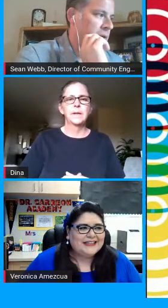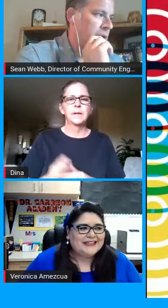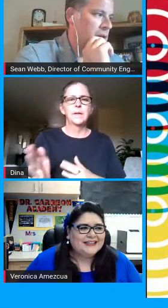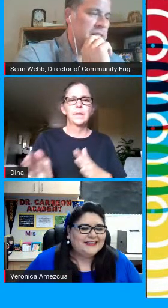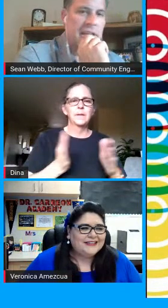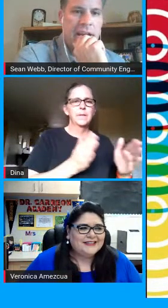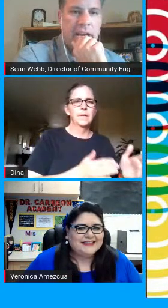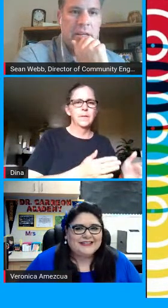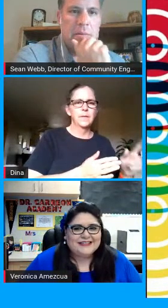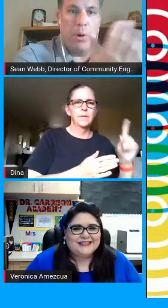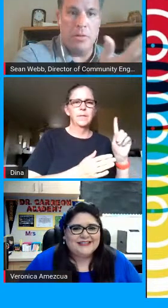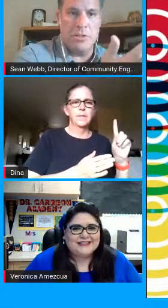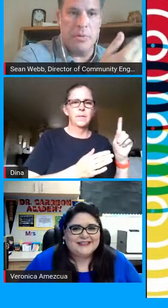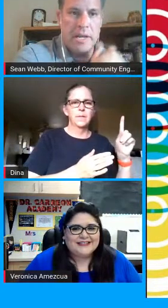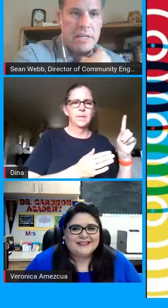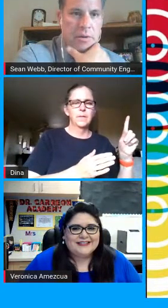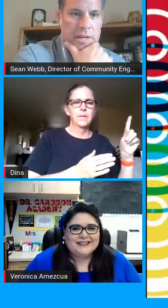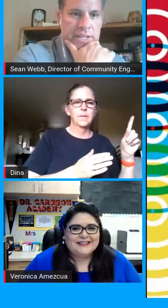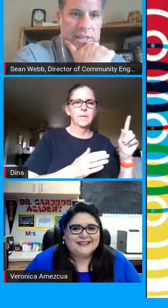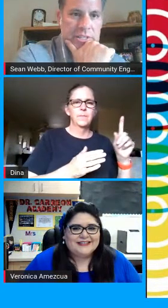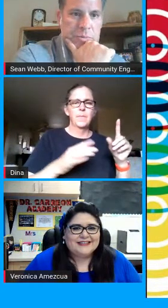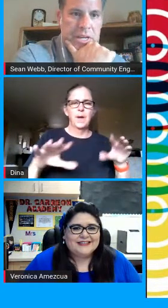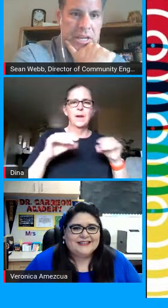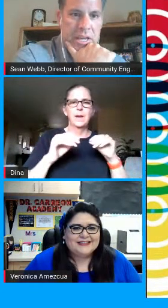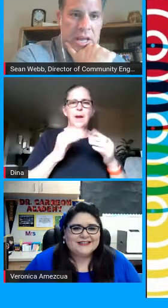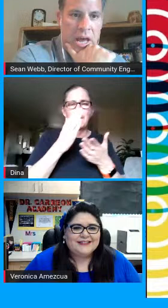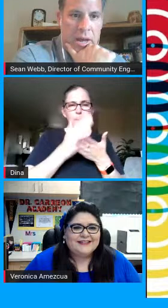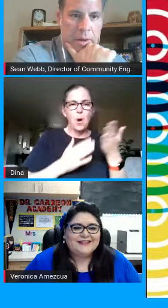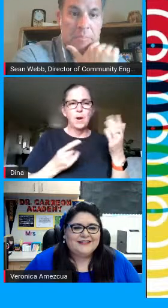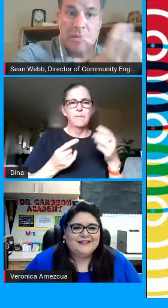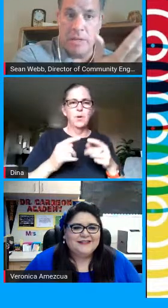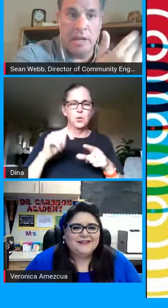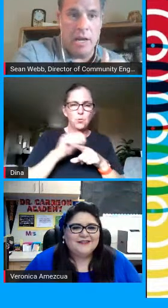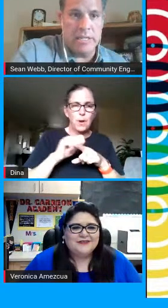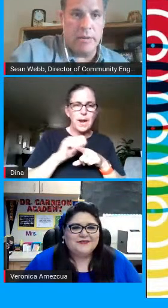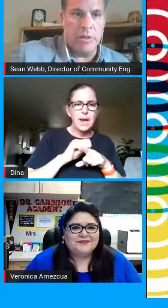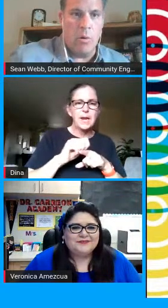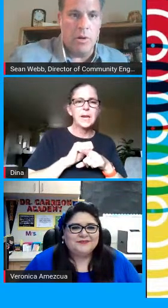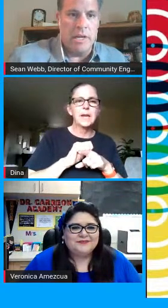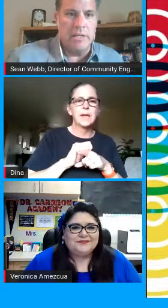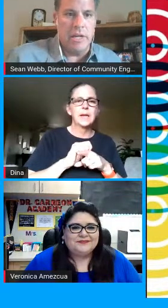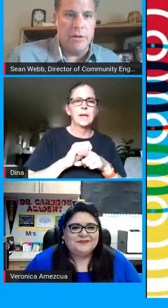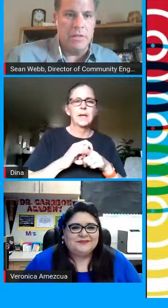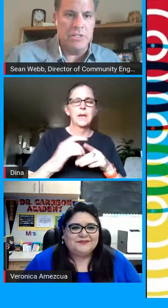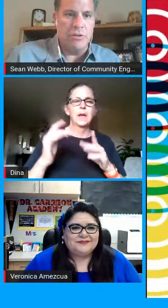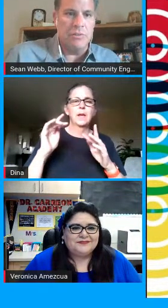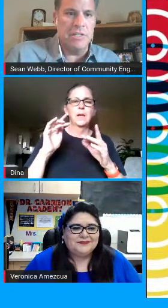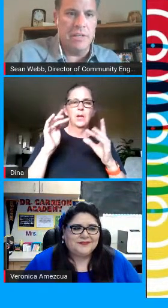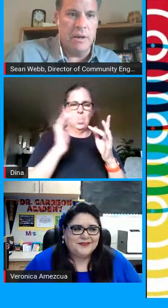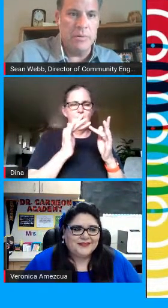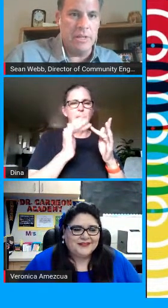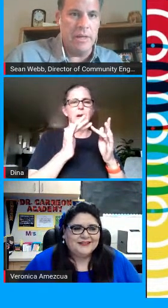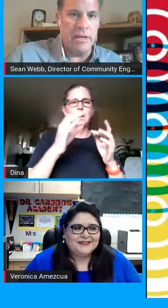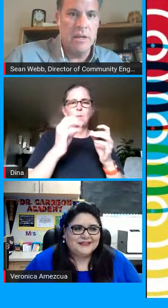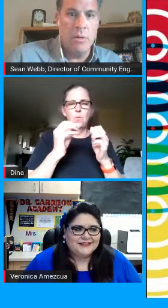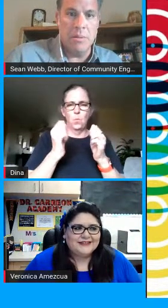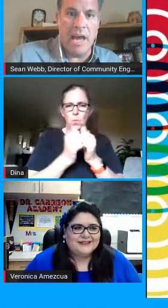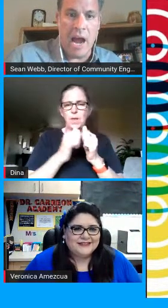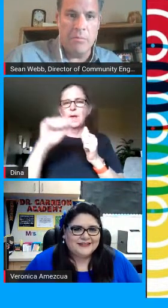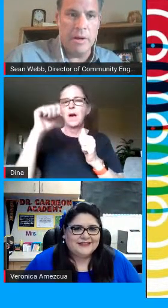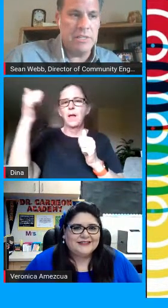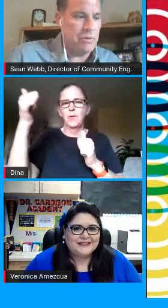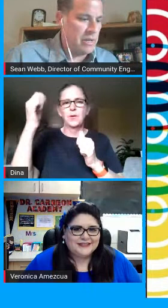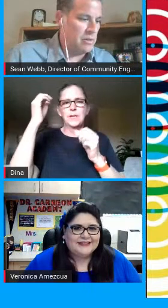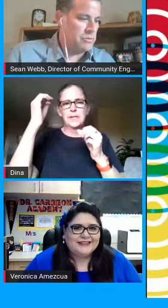interrupt you but i'll say that i part of the trainings that you guys had this week um i've been in contact with courtney and i know that she's overseeing the numbers on that